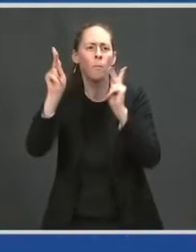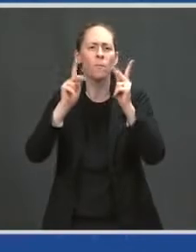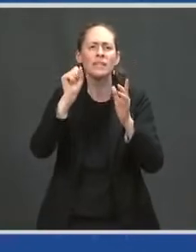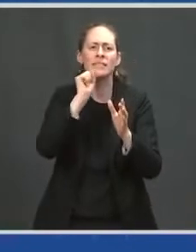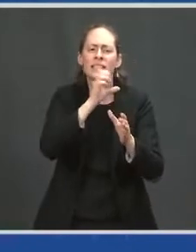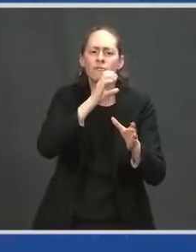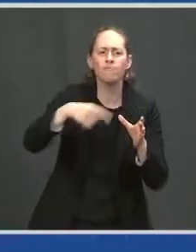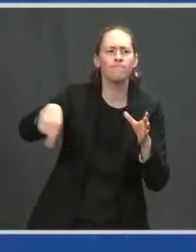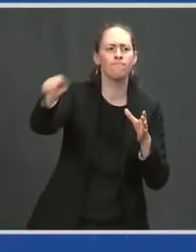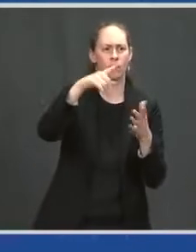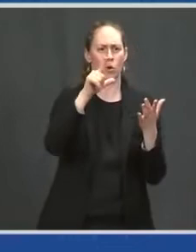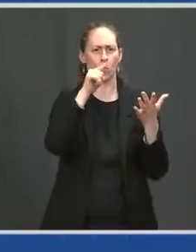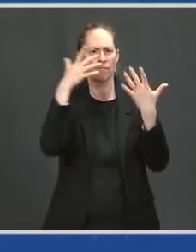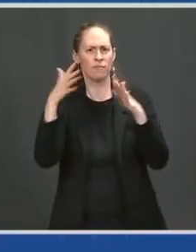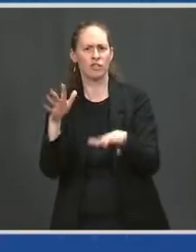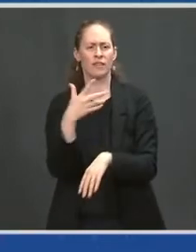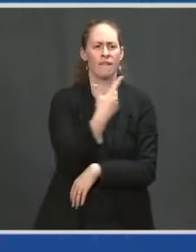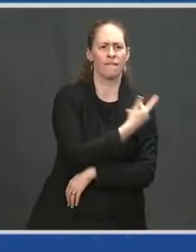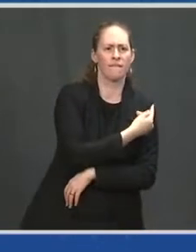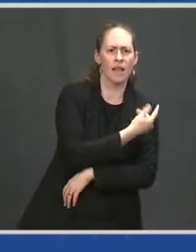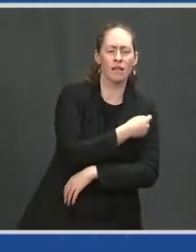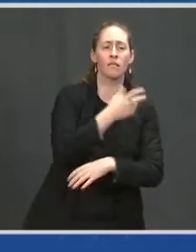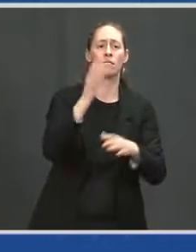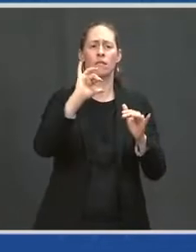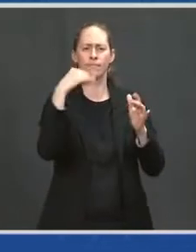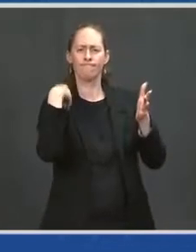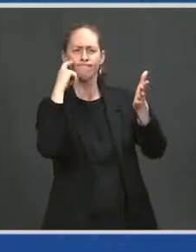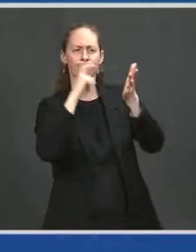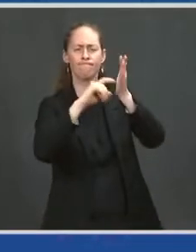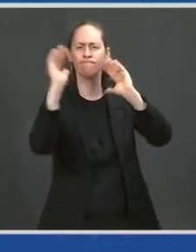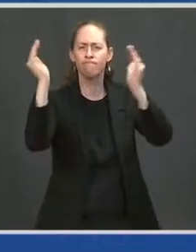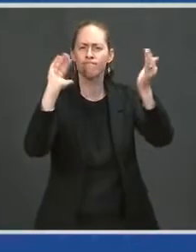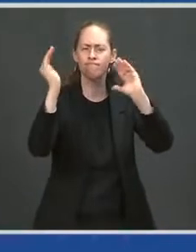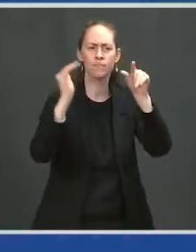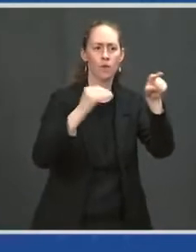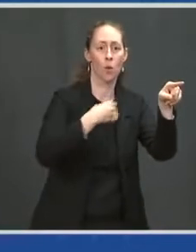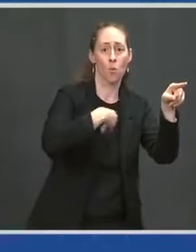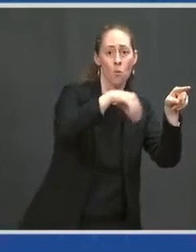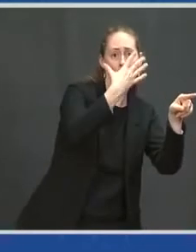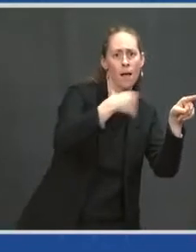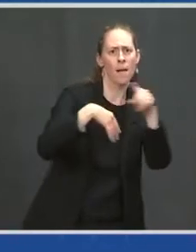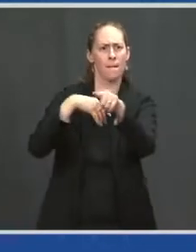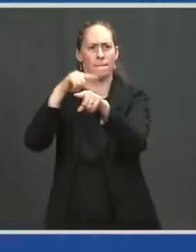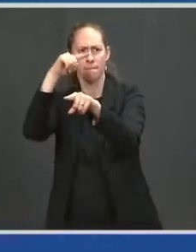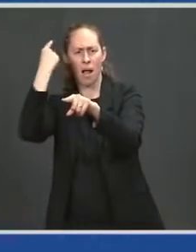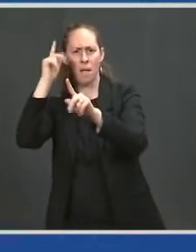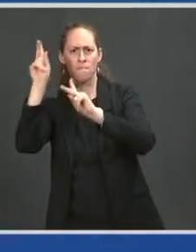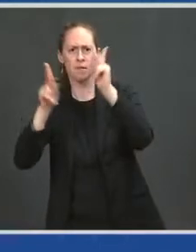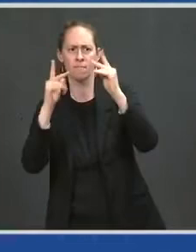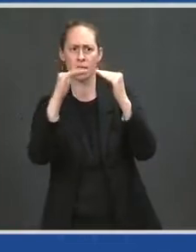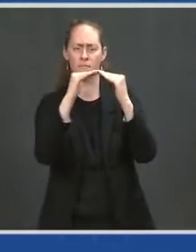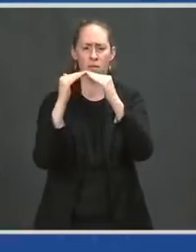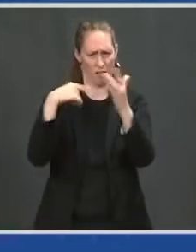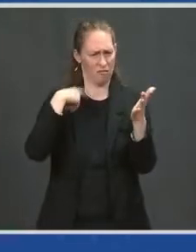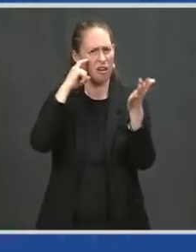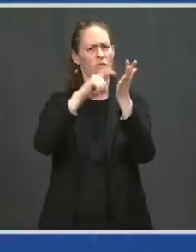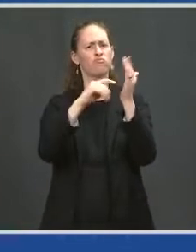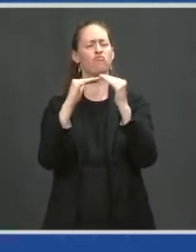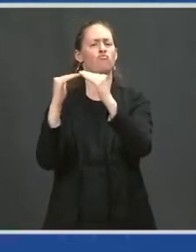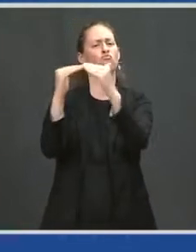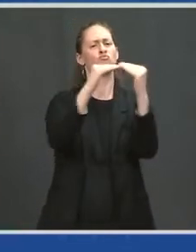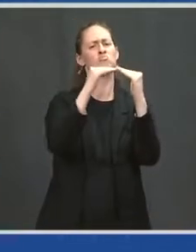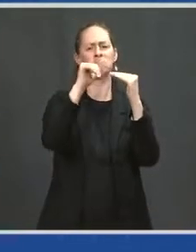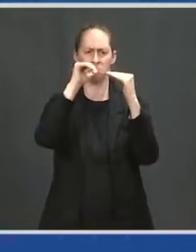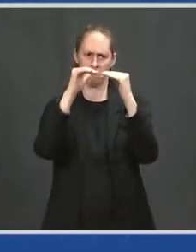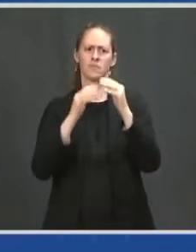between white and seniors of color. I said from the beginning that we were we're